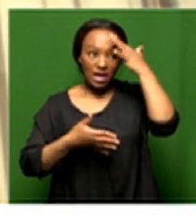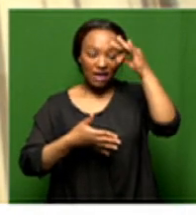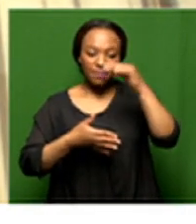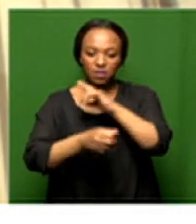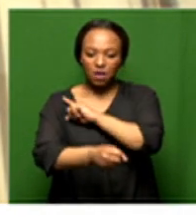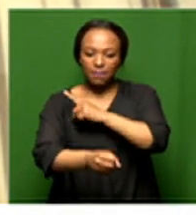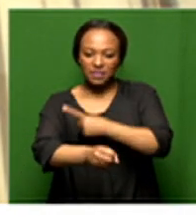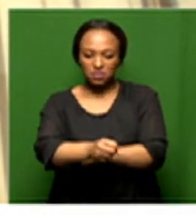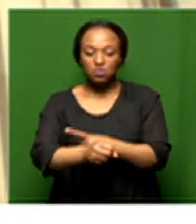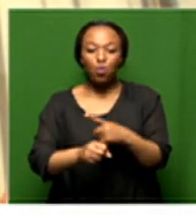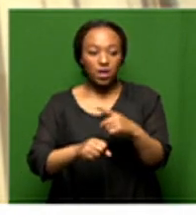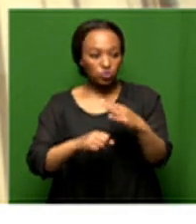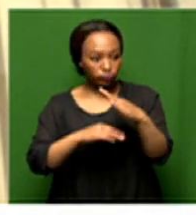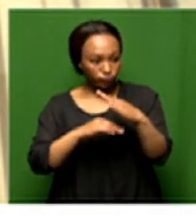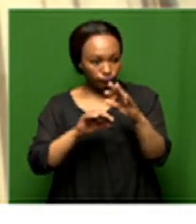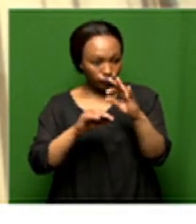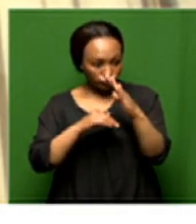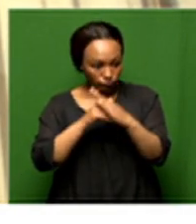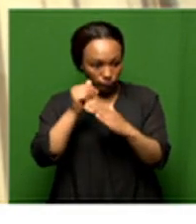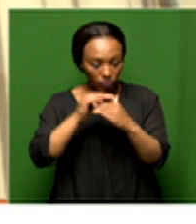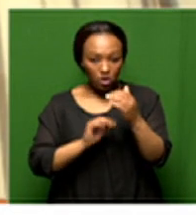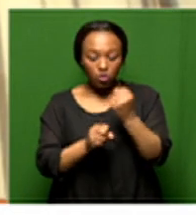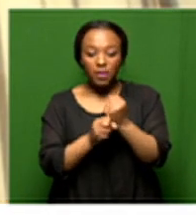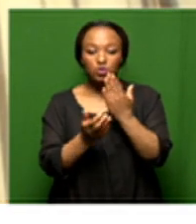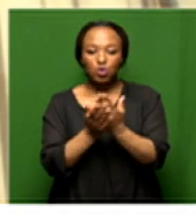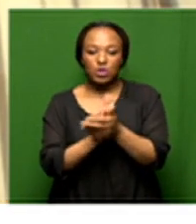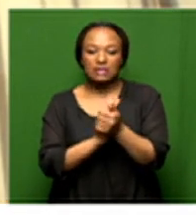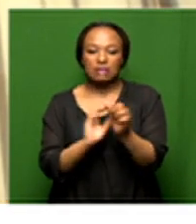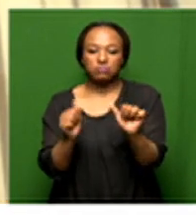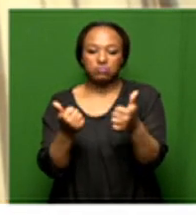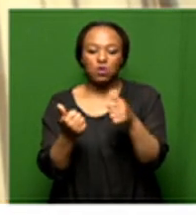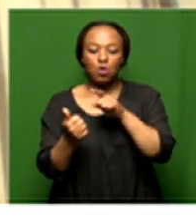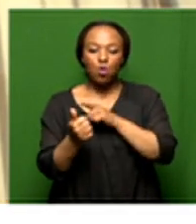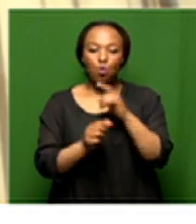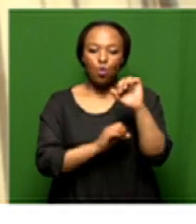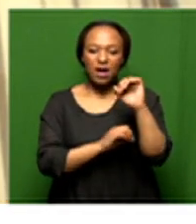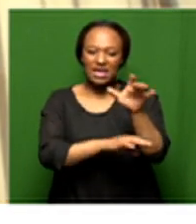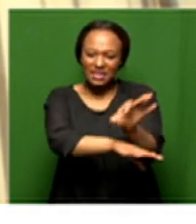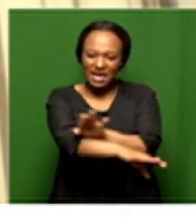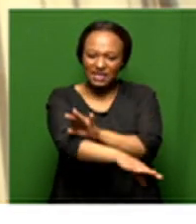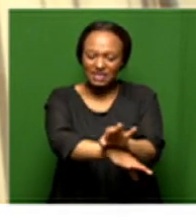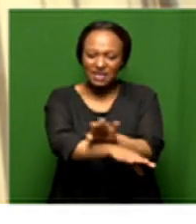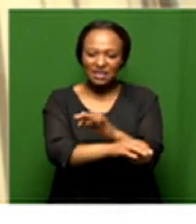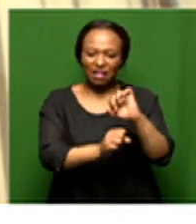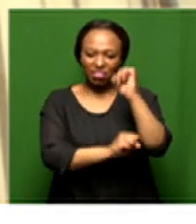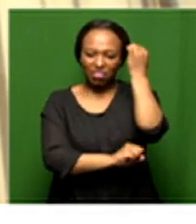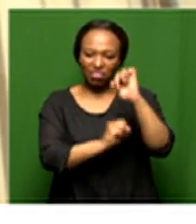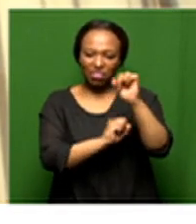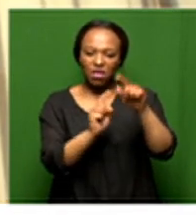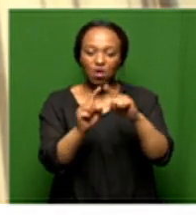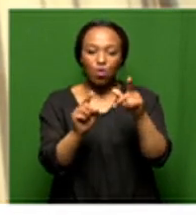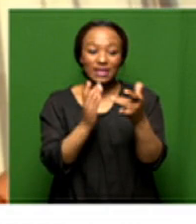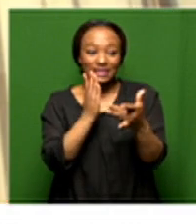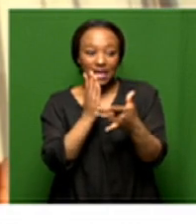so getting the right skills and i'm talking in this instance the engineering and the engineering the the technical and financial